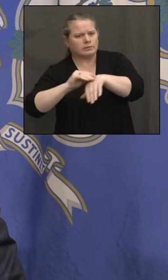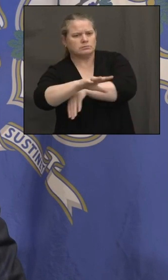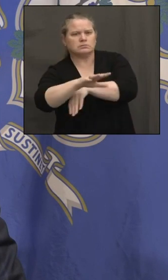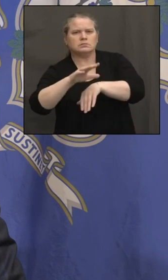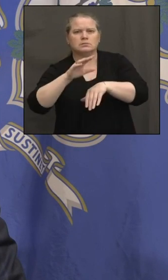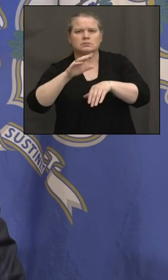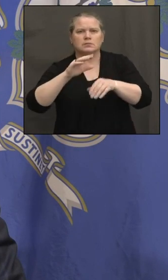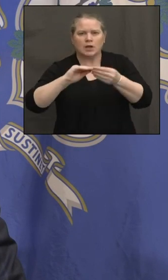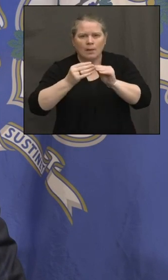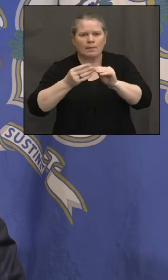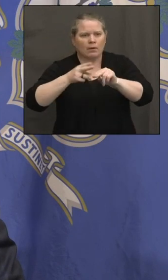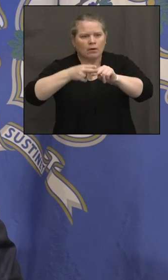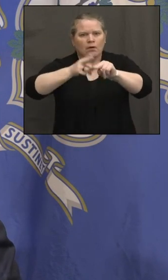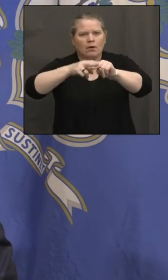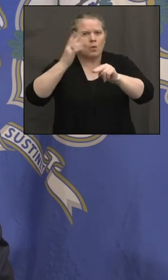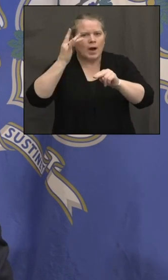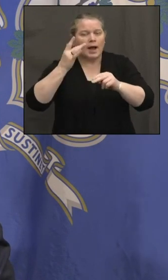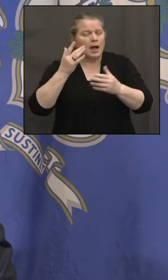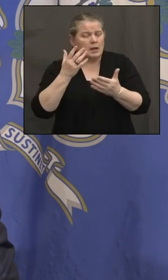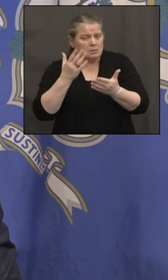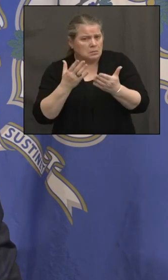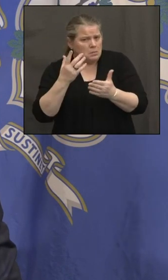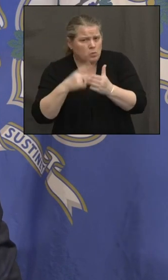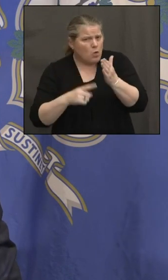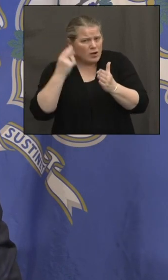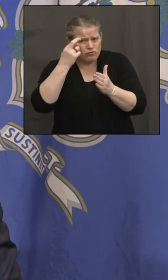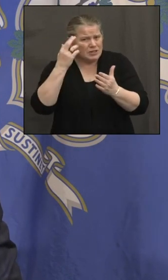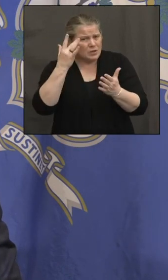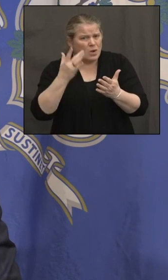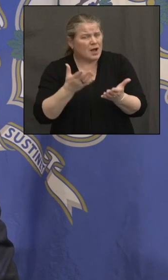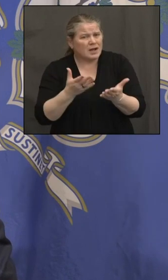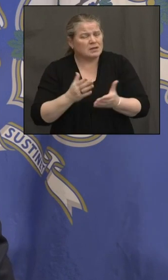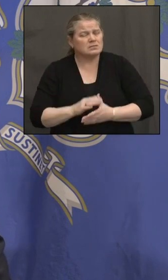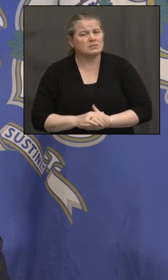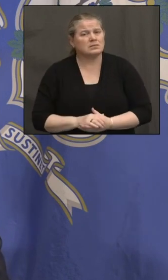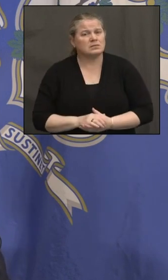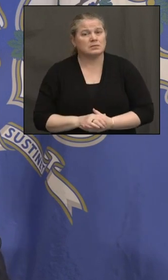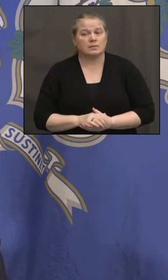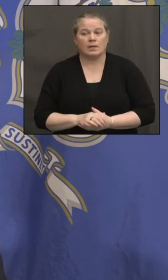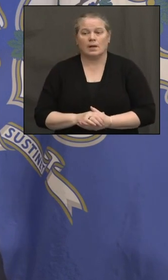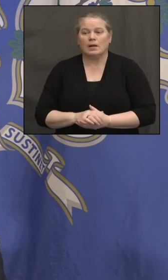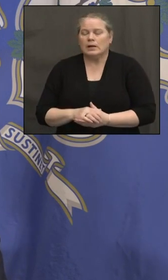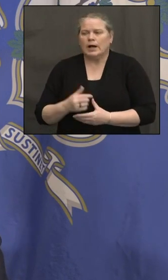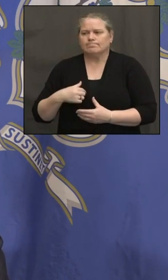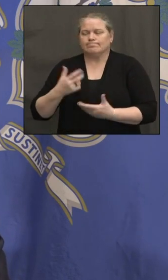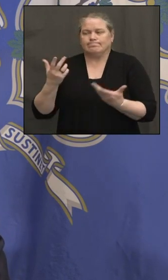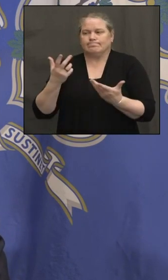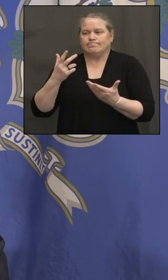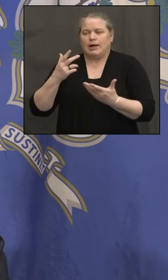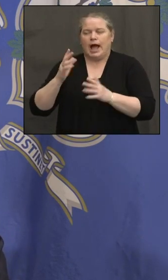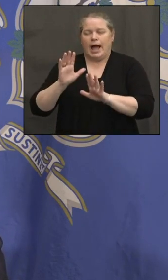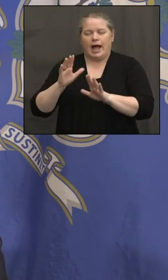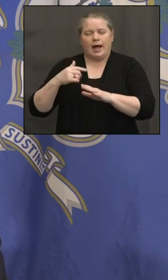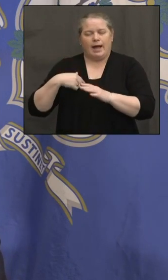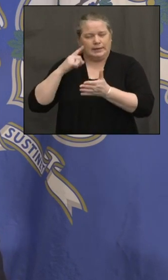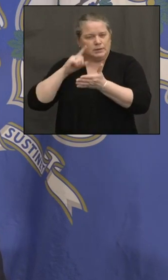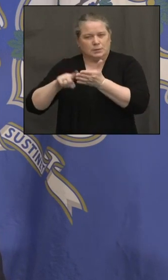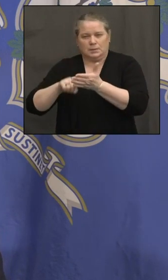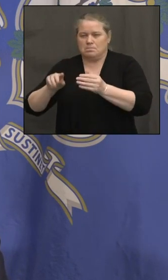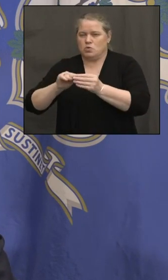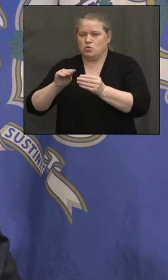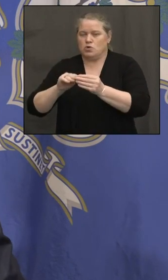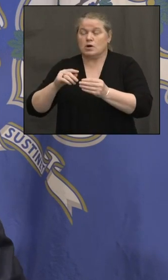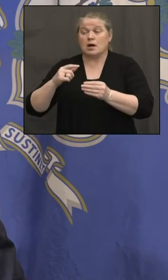might be at play outside of high testing rate? Um, let me get back to you on that. My instinct is that, um,